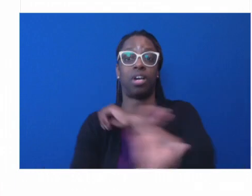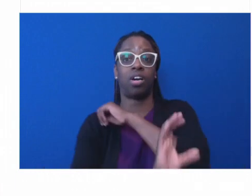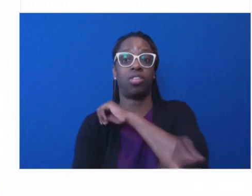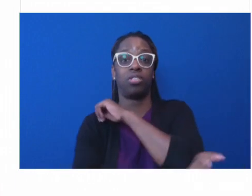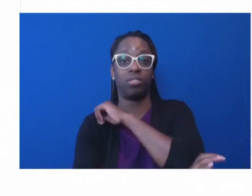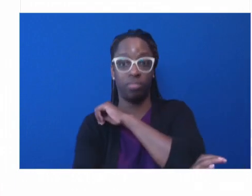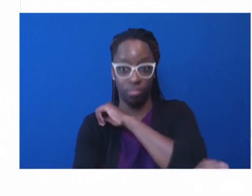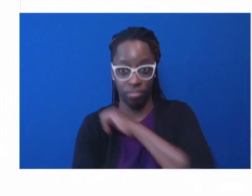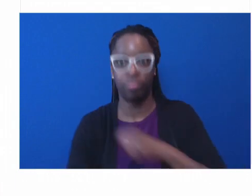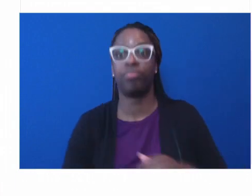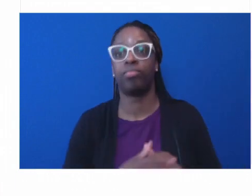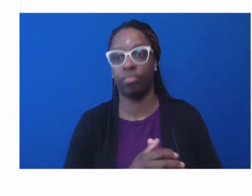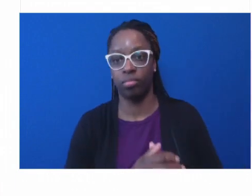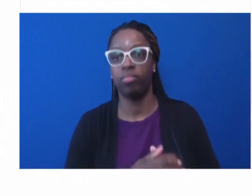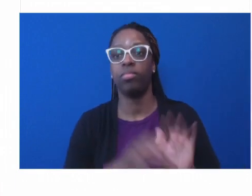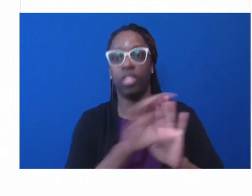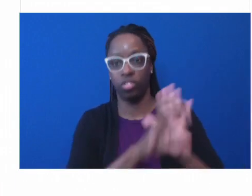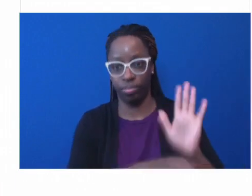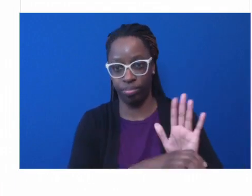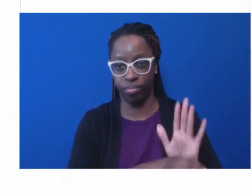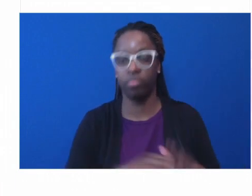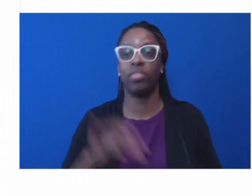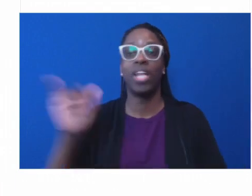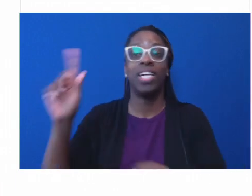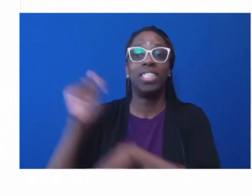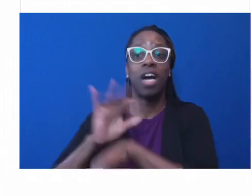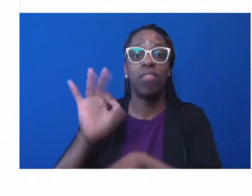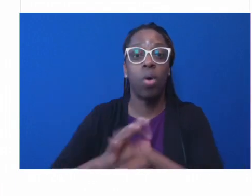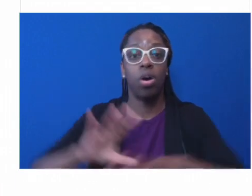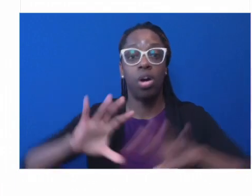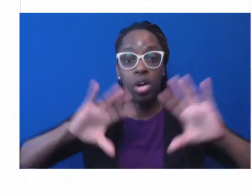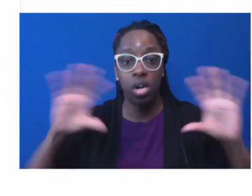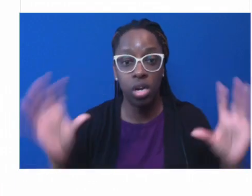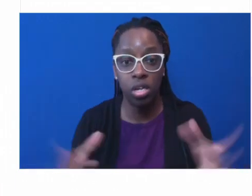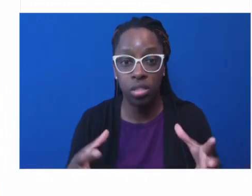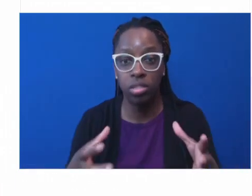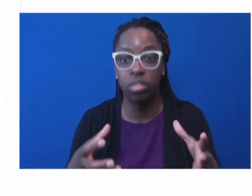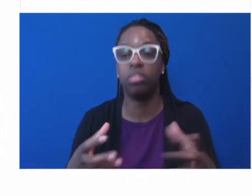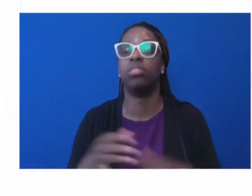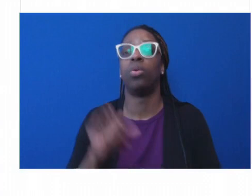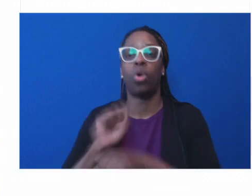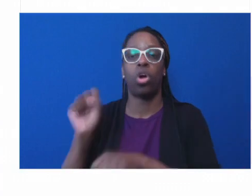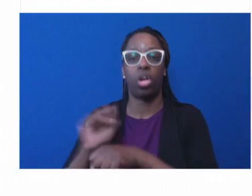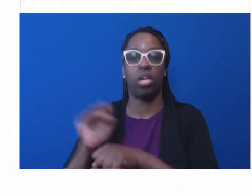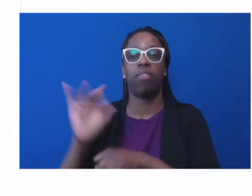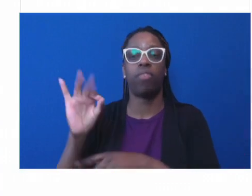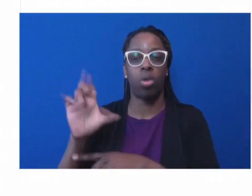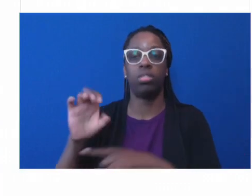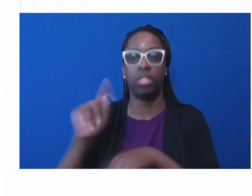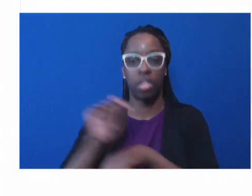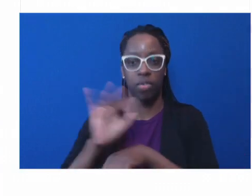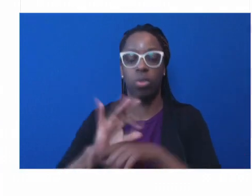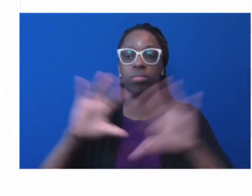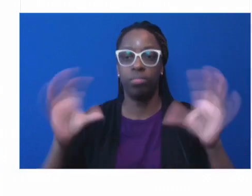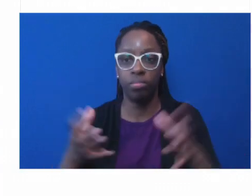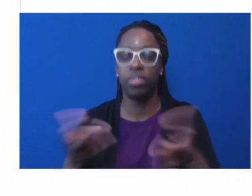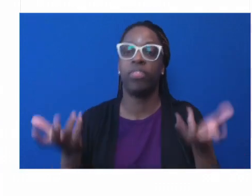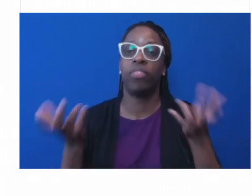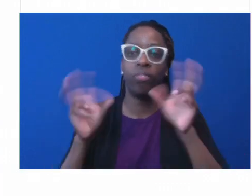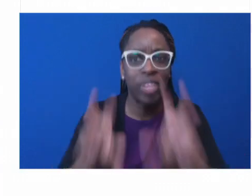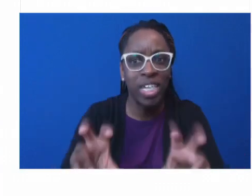trust building, how does that fit into sort of now and future competencies